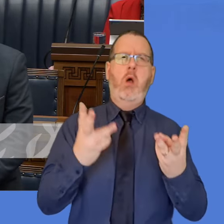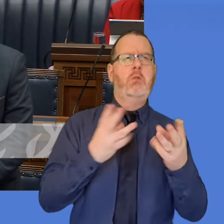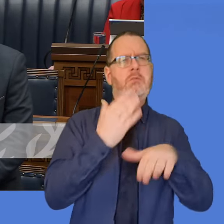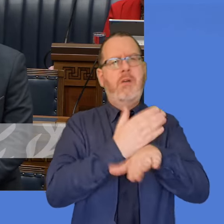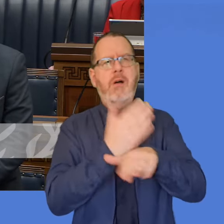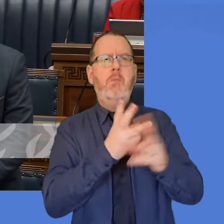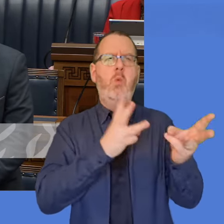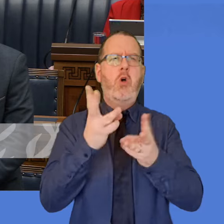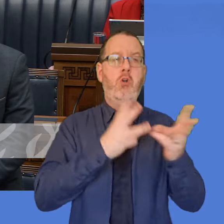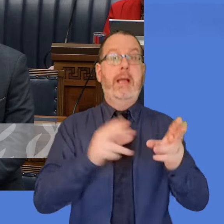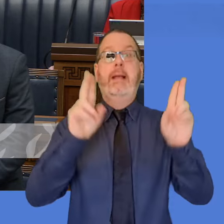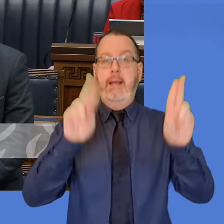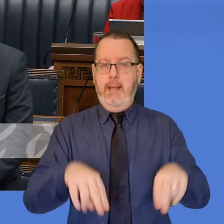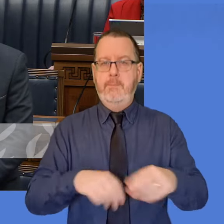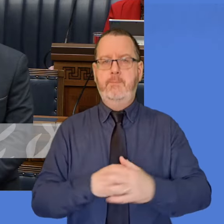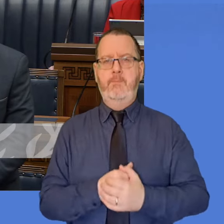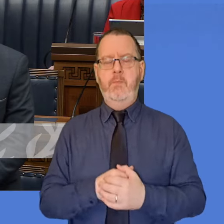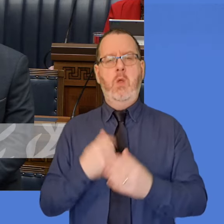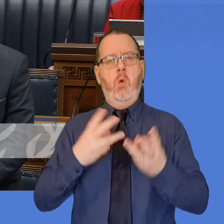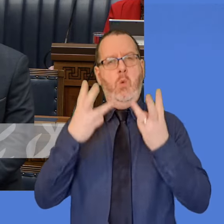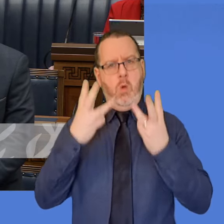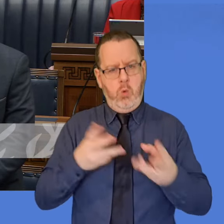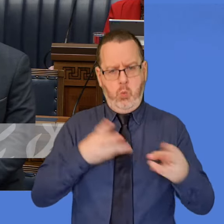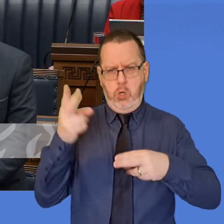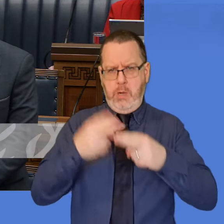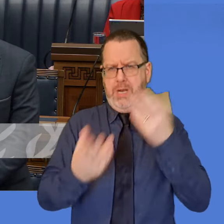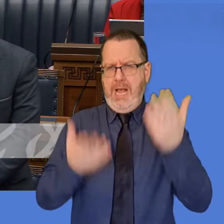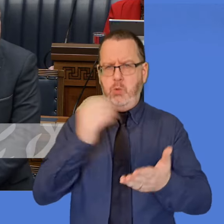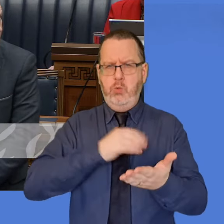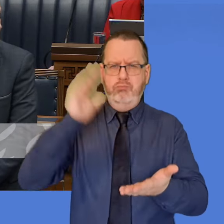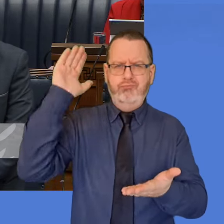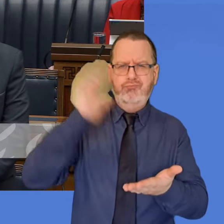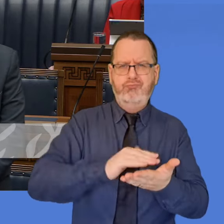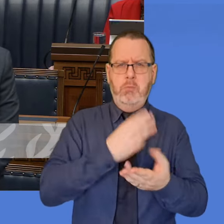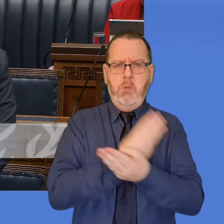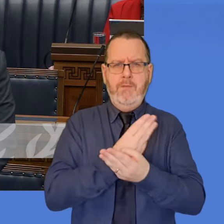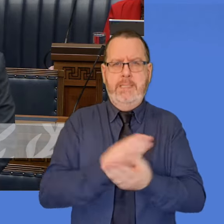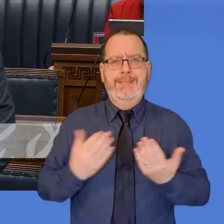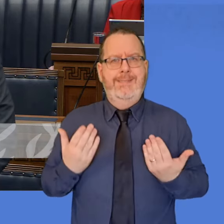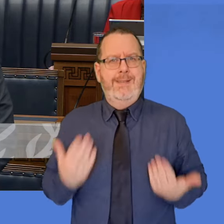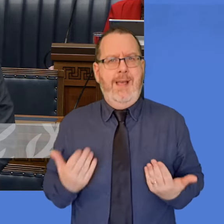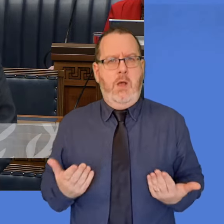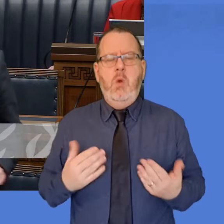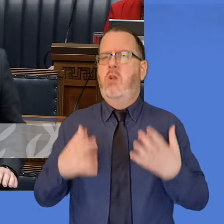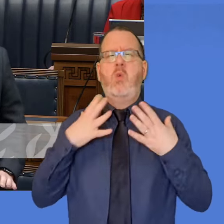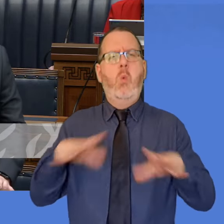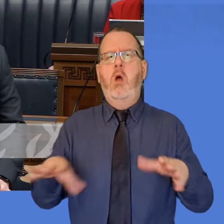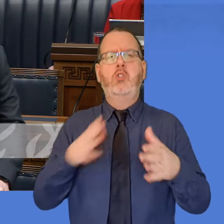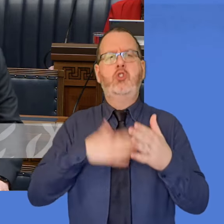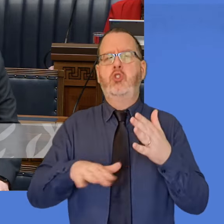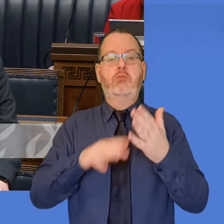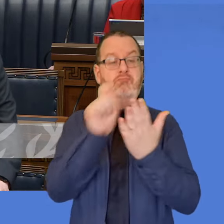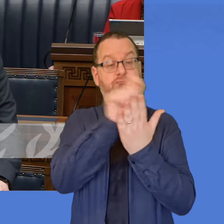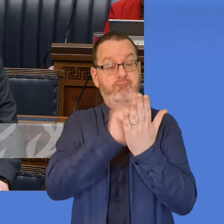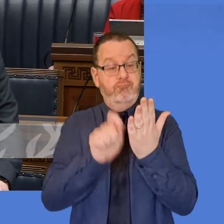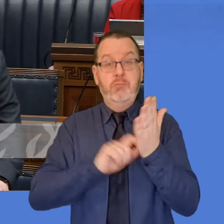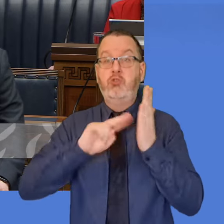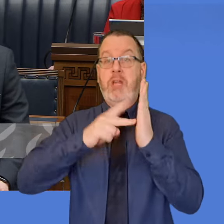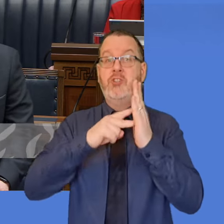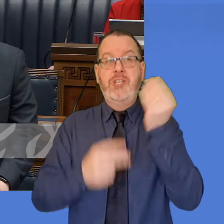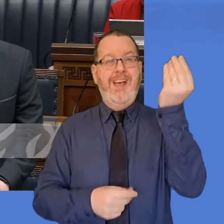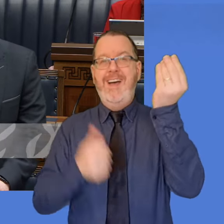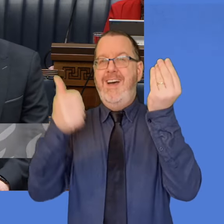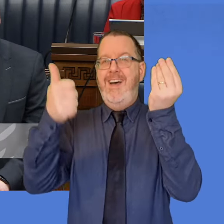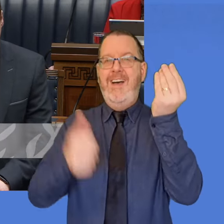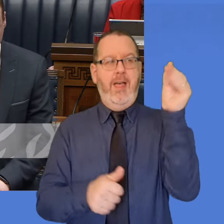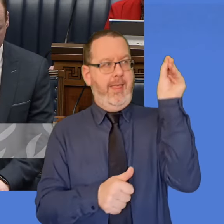I am committed to developing solutions to tackle poverty in the here and now. I don't want to produce a strategy that will simply just sit on a